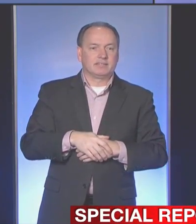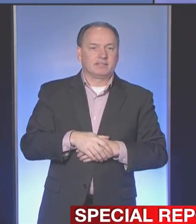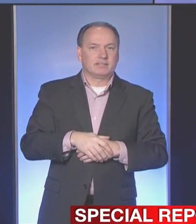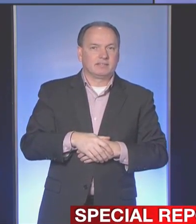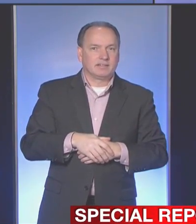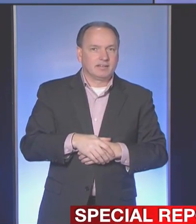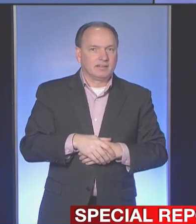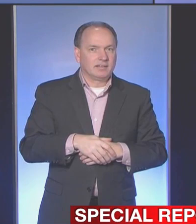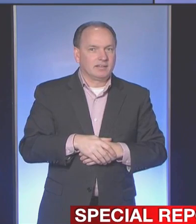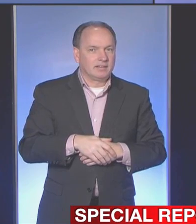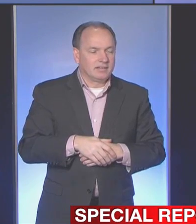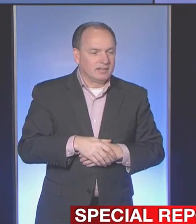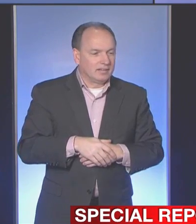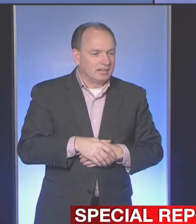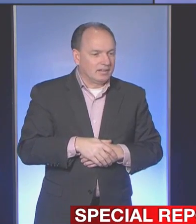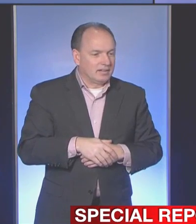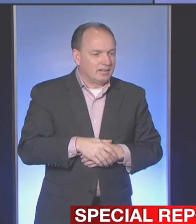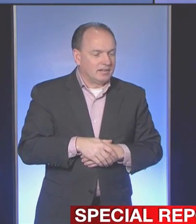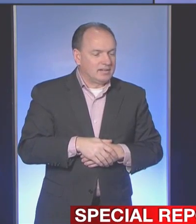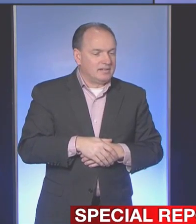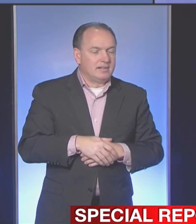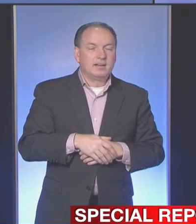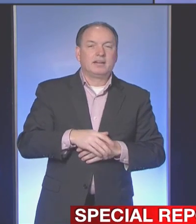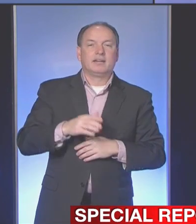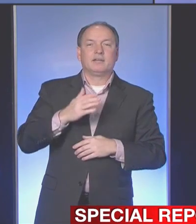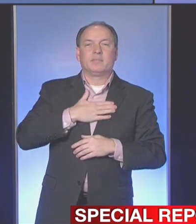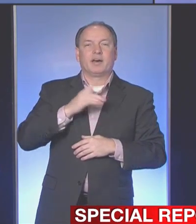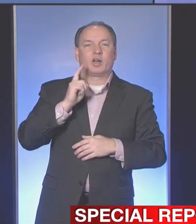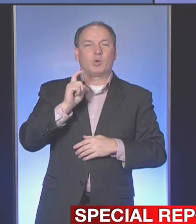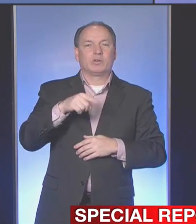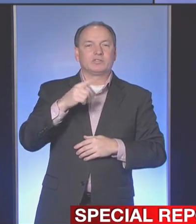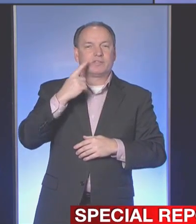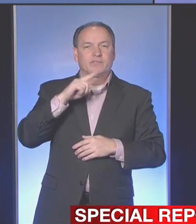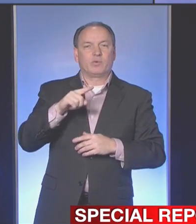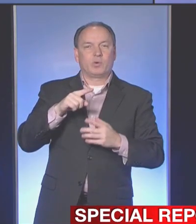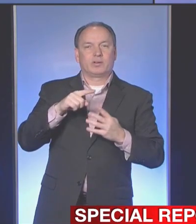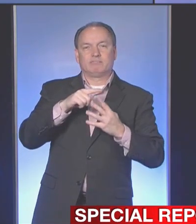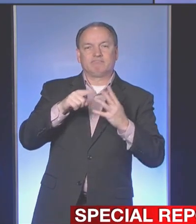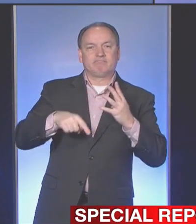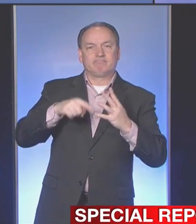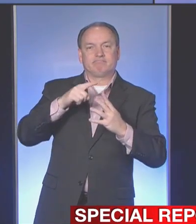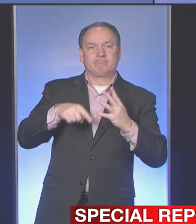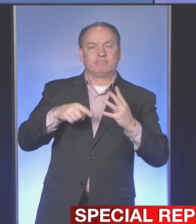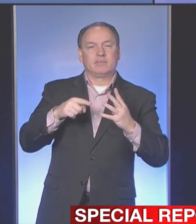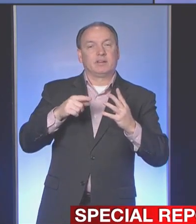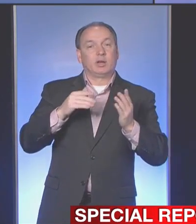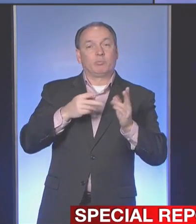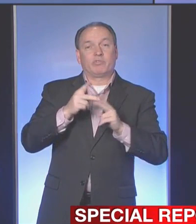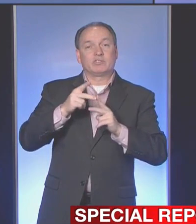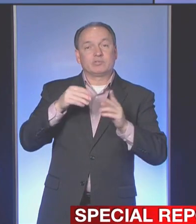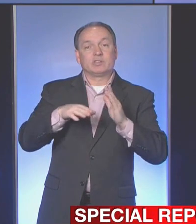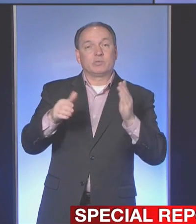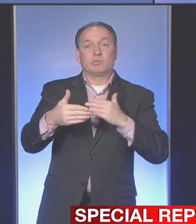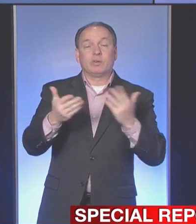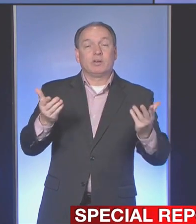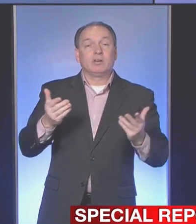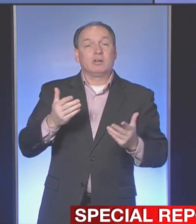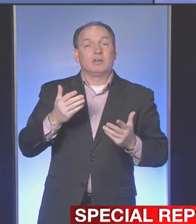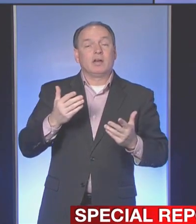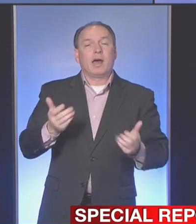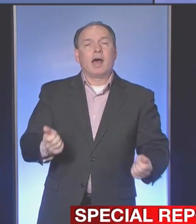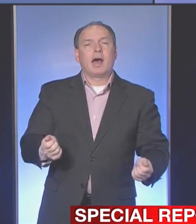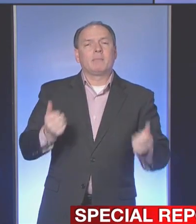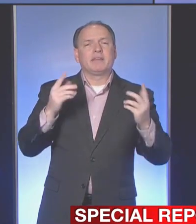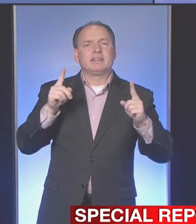It's Samir now. So my question is for the medical professionals in the room. So what's the number of testing? Do we feel